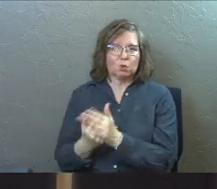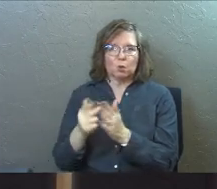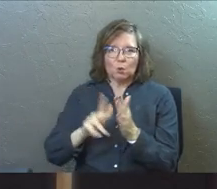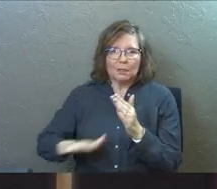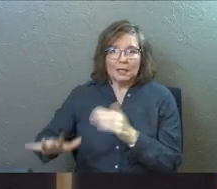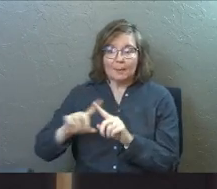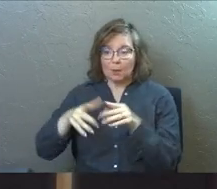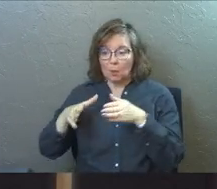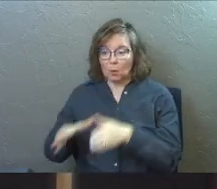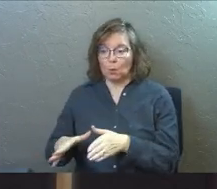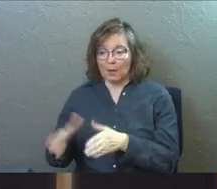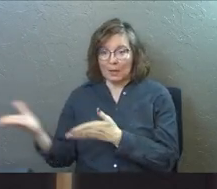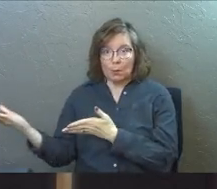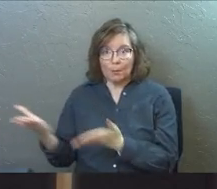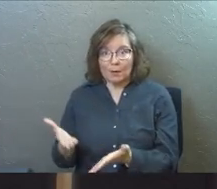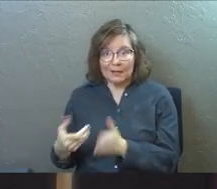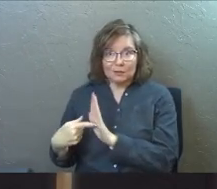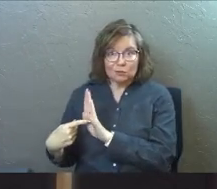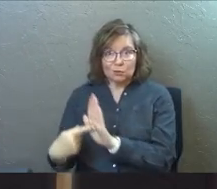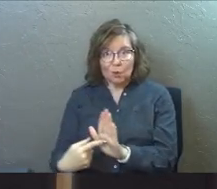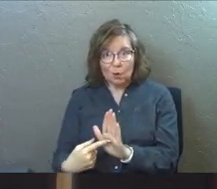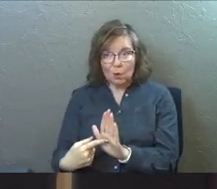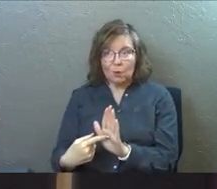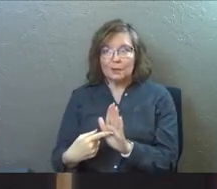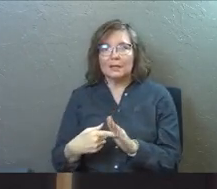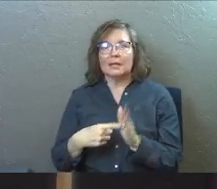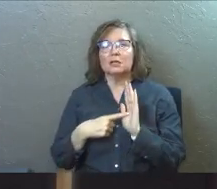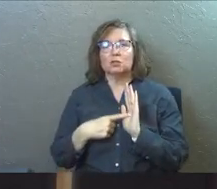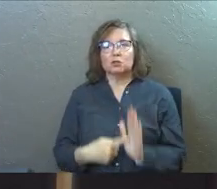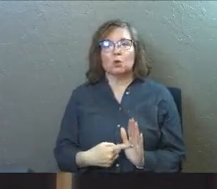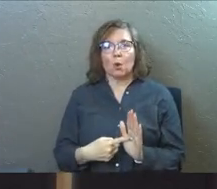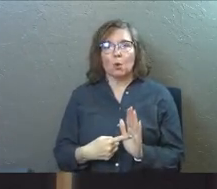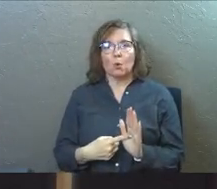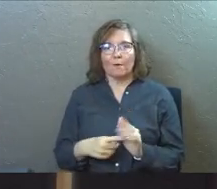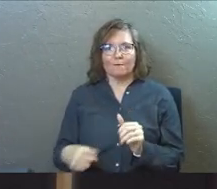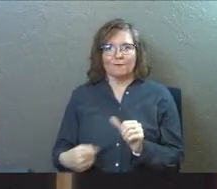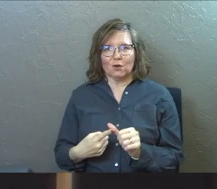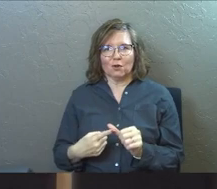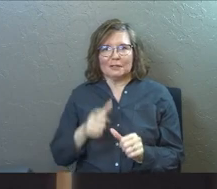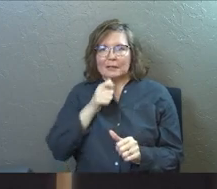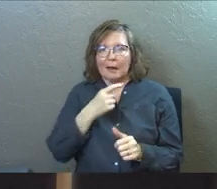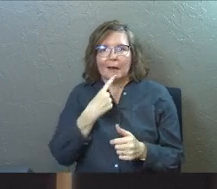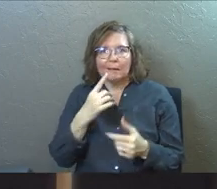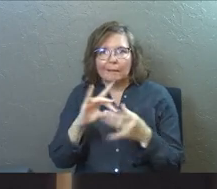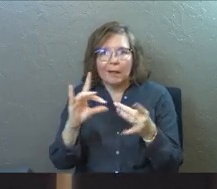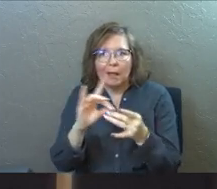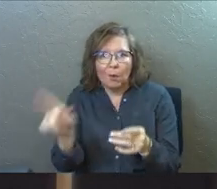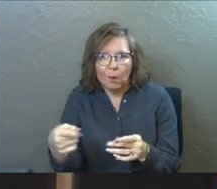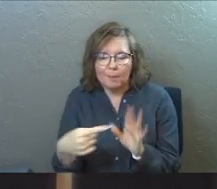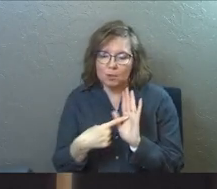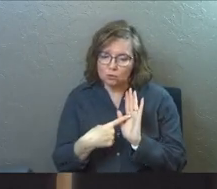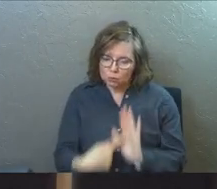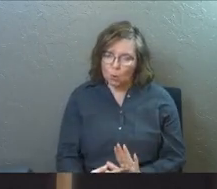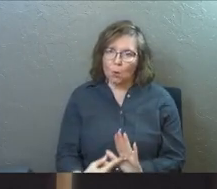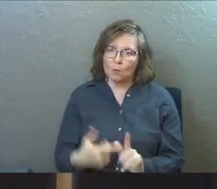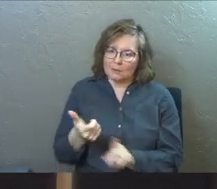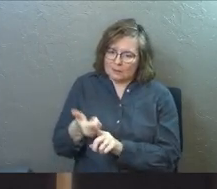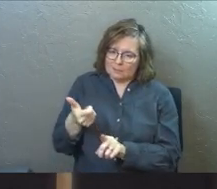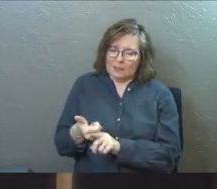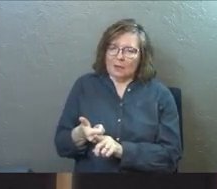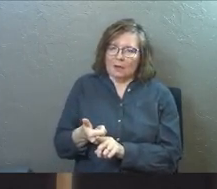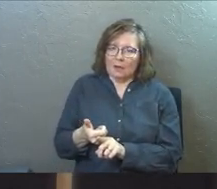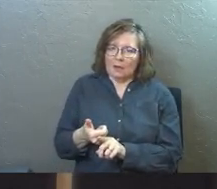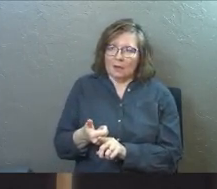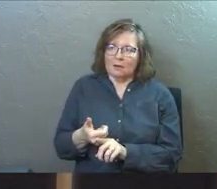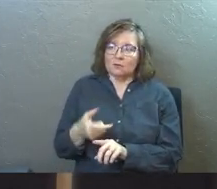kingdom. But the way he's going to bring it is he's going to walk it out by example first. Before there's an upside-down kingdom,